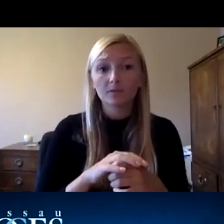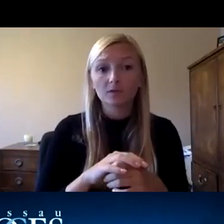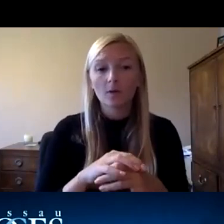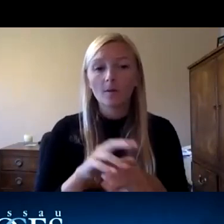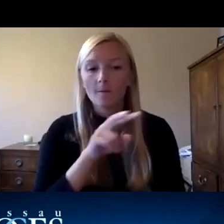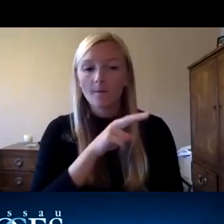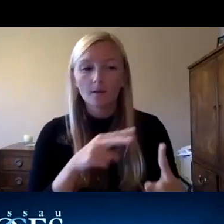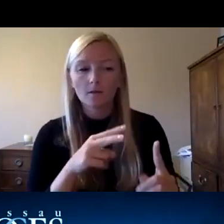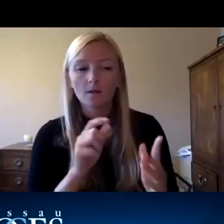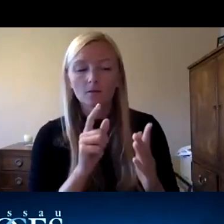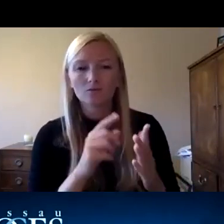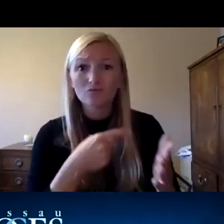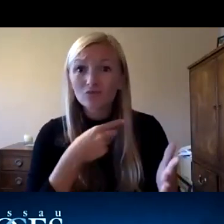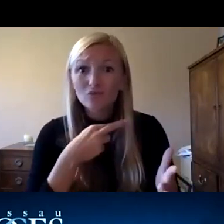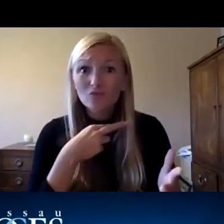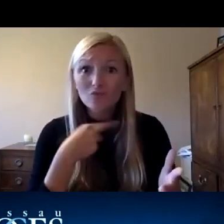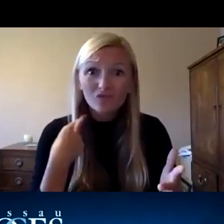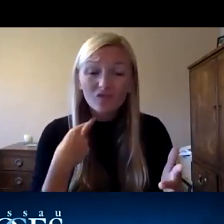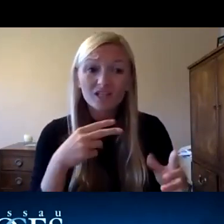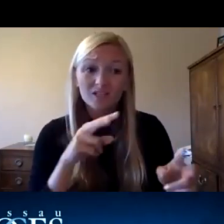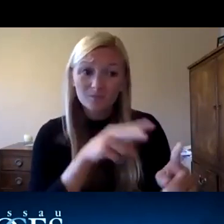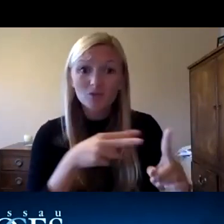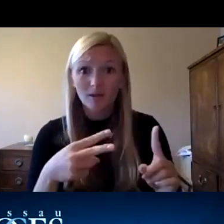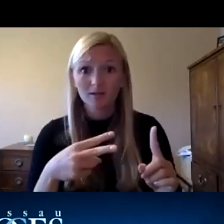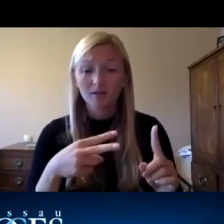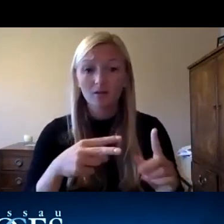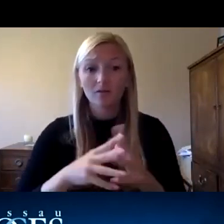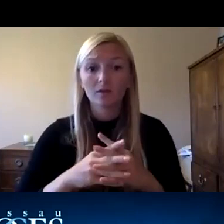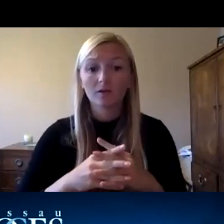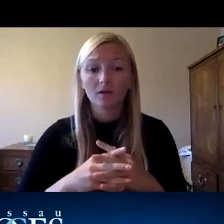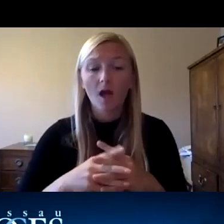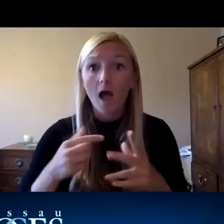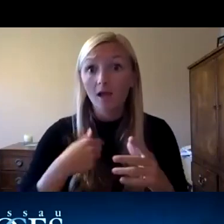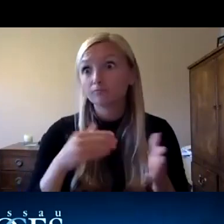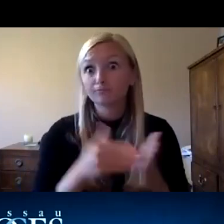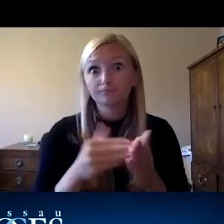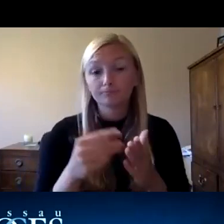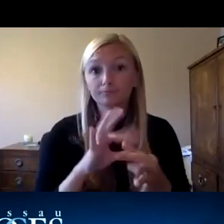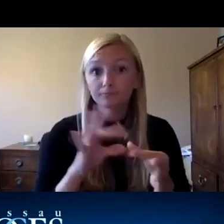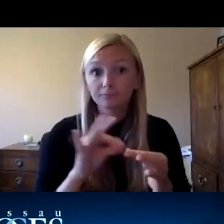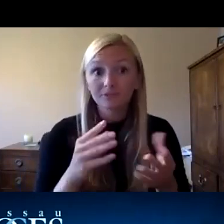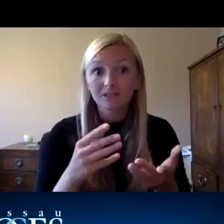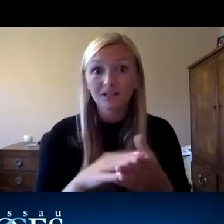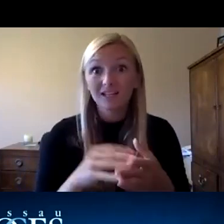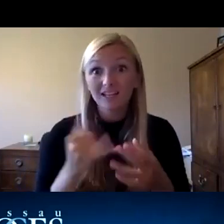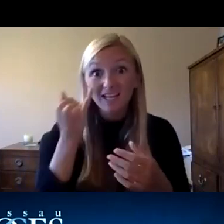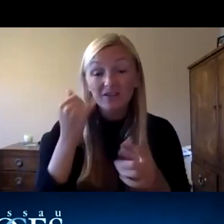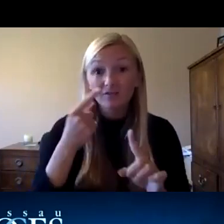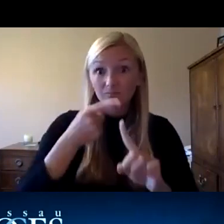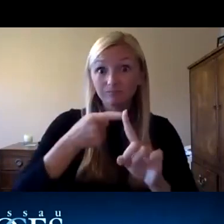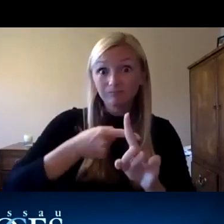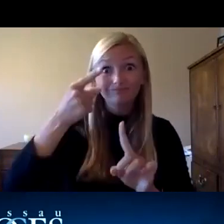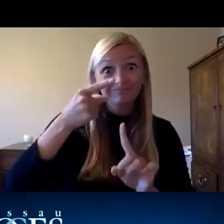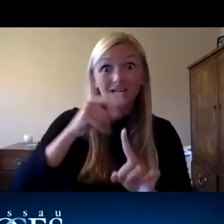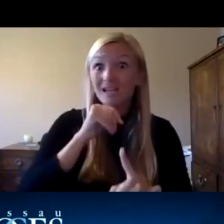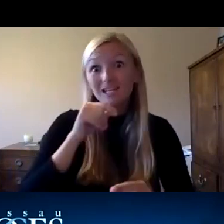perspective and the risk of being in that position and um and and i often say this just because you have a fever doesn't mean you're sick and so